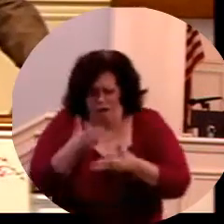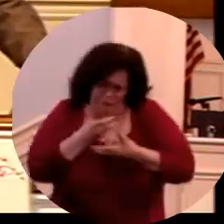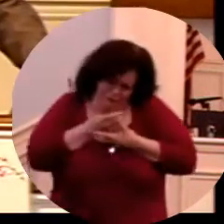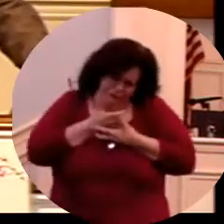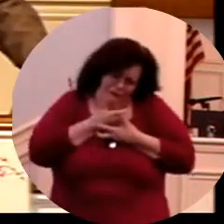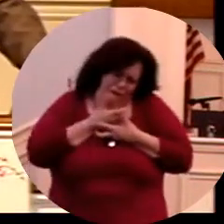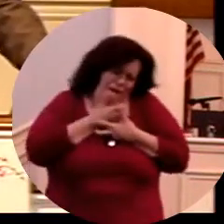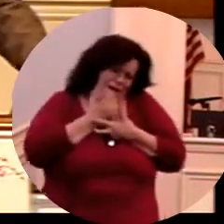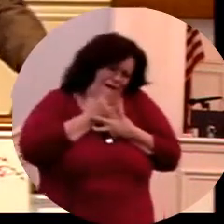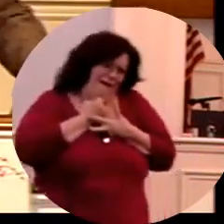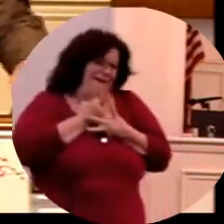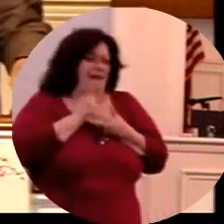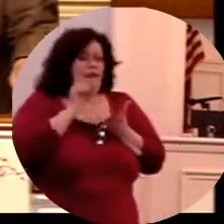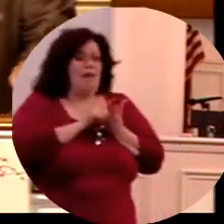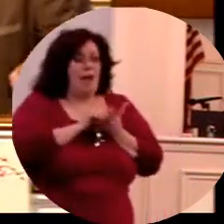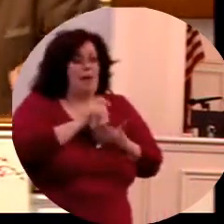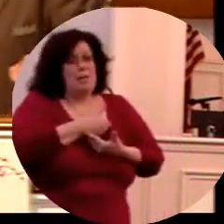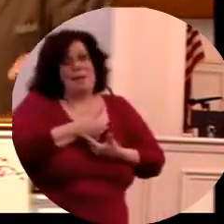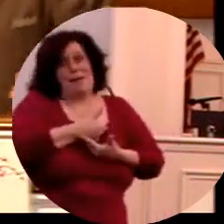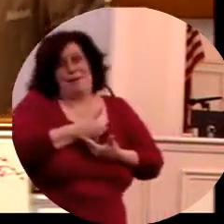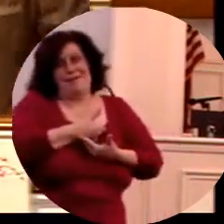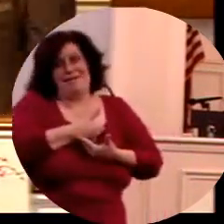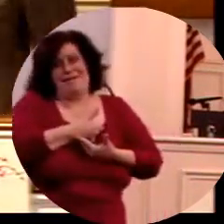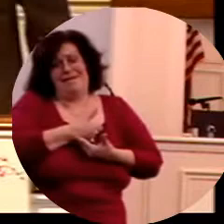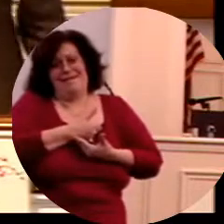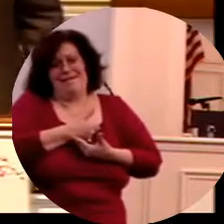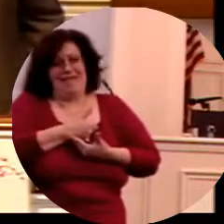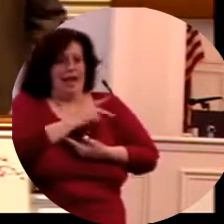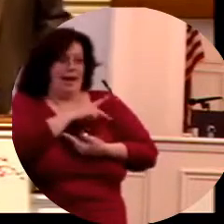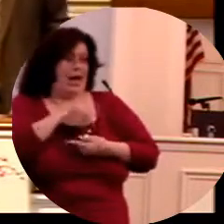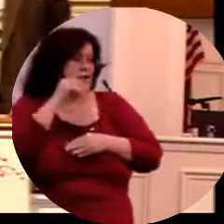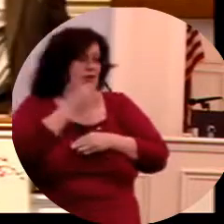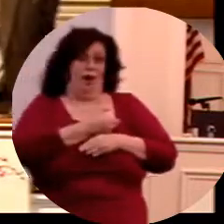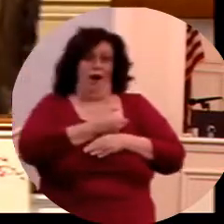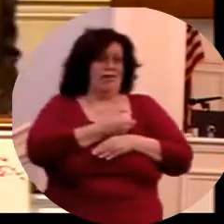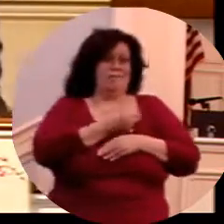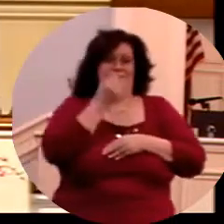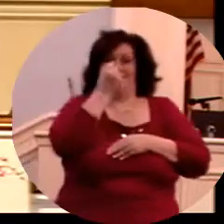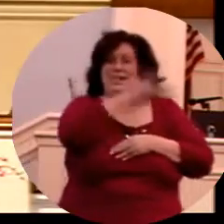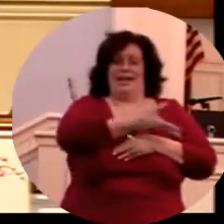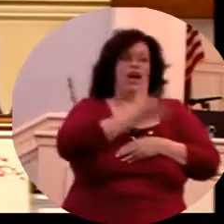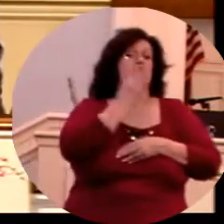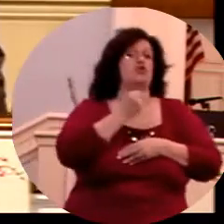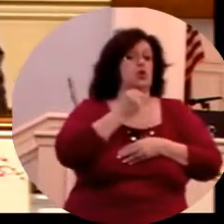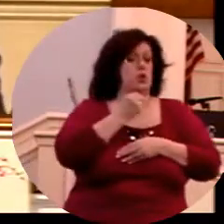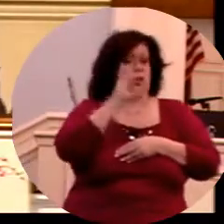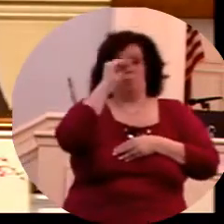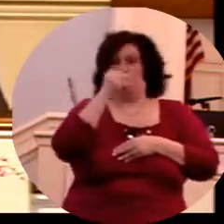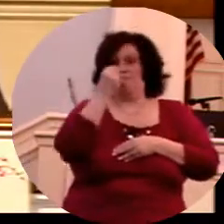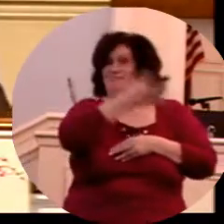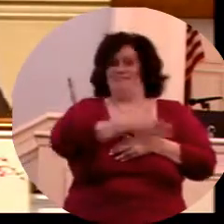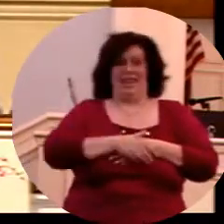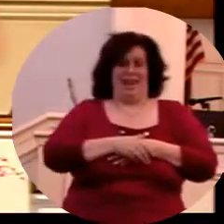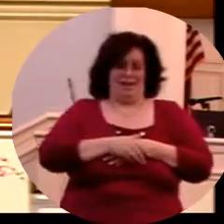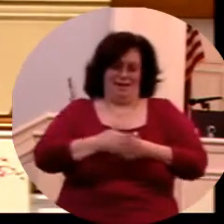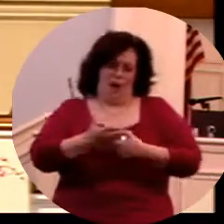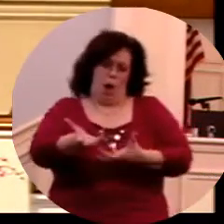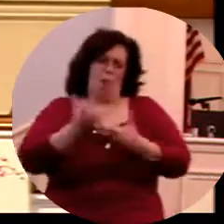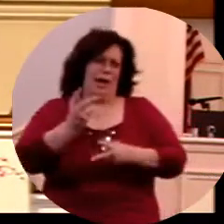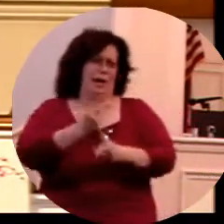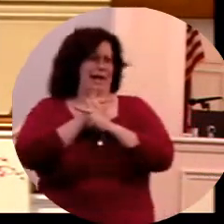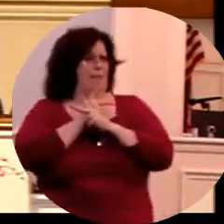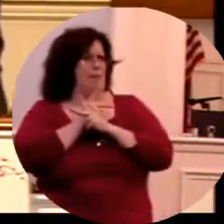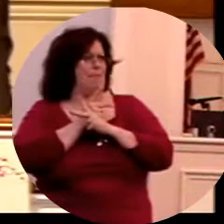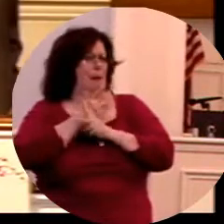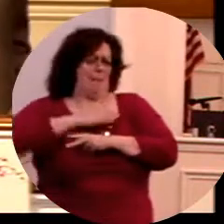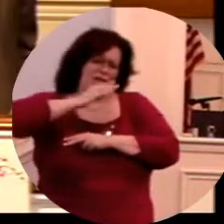And she fell in love with that little baby. And my friend, I said, he'll be mine. I'll raise him as my son.